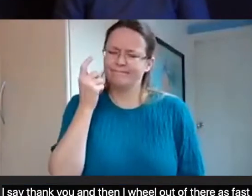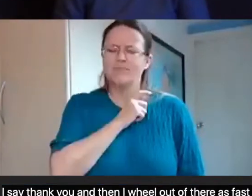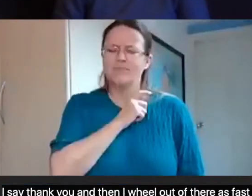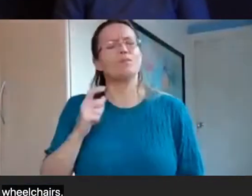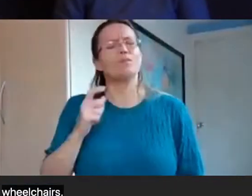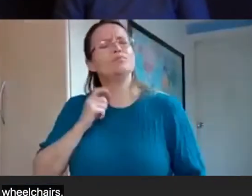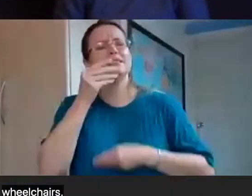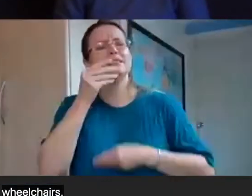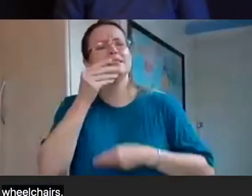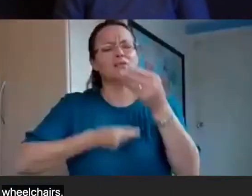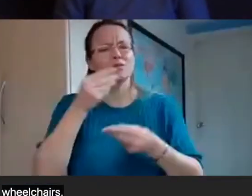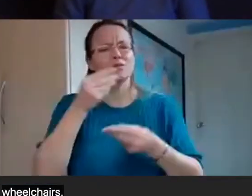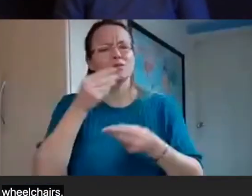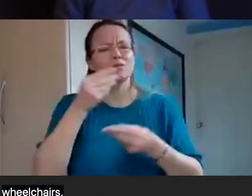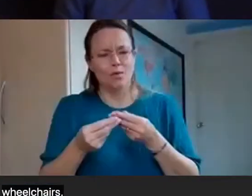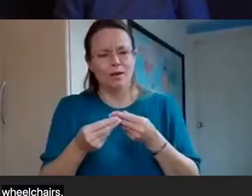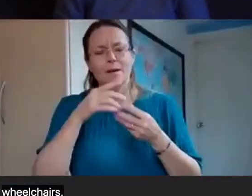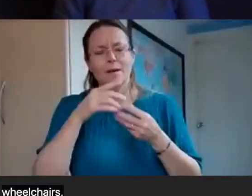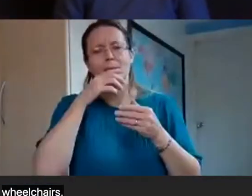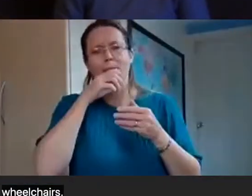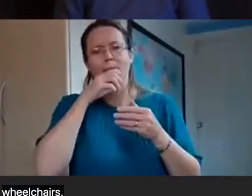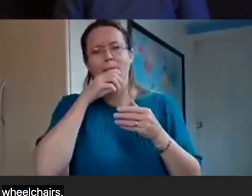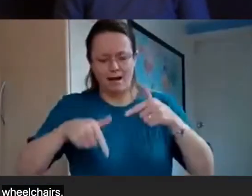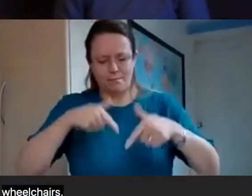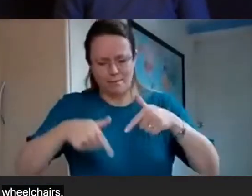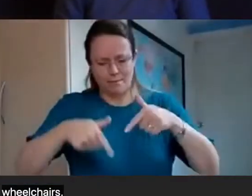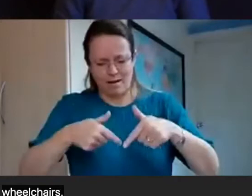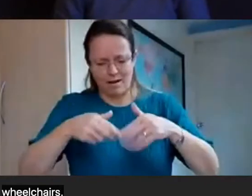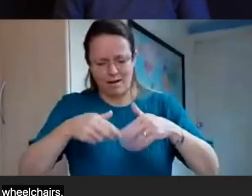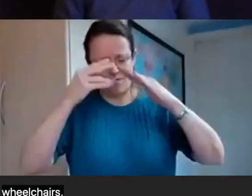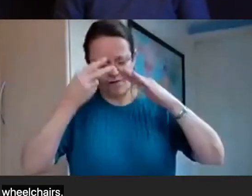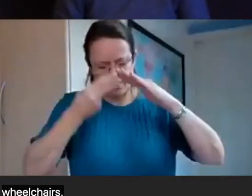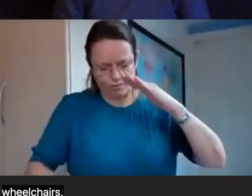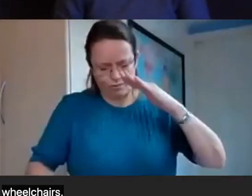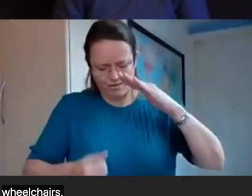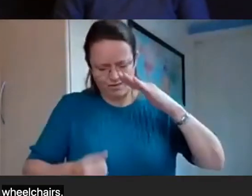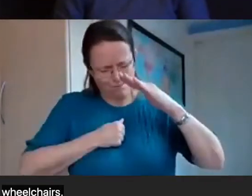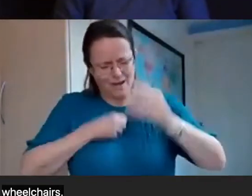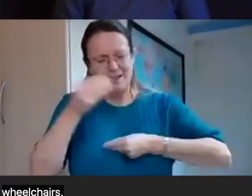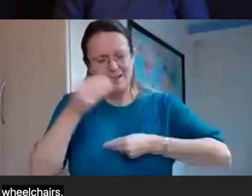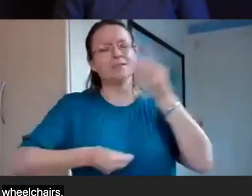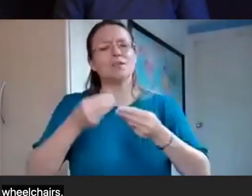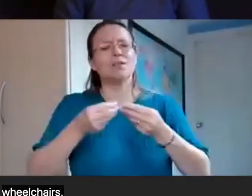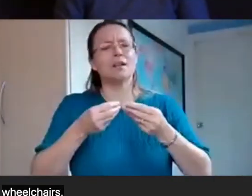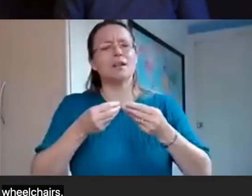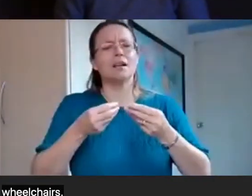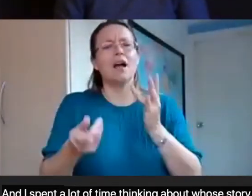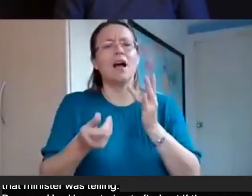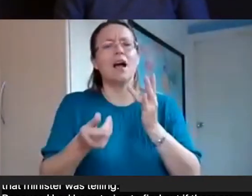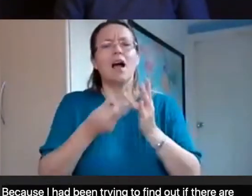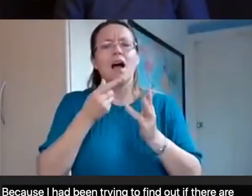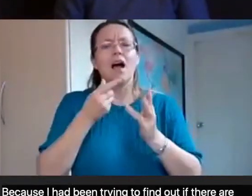about the paralyzed man lowered through the roof. Because it wasn't a story of my people. I've been trying to find out if there are other stories you can tell